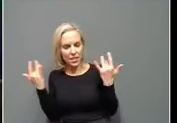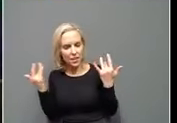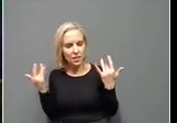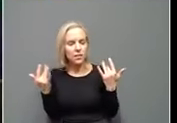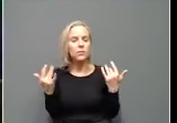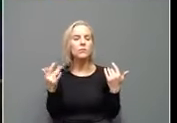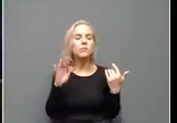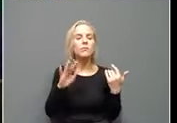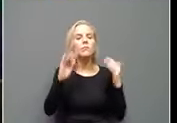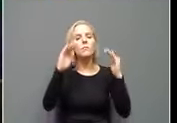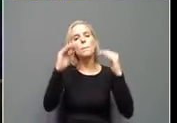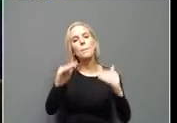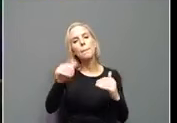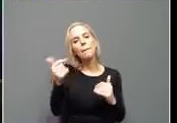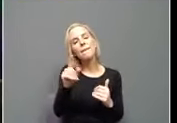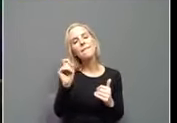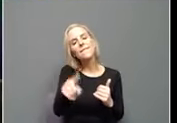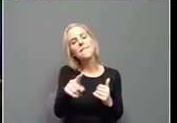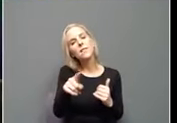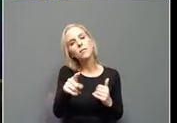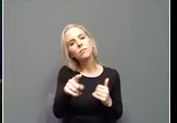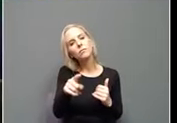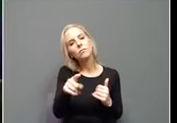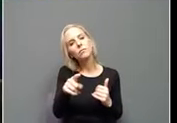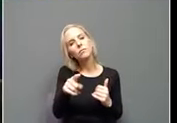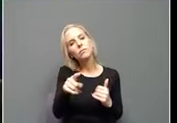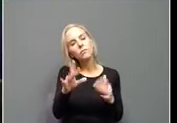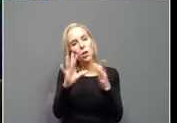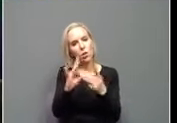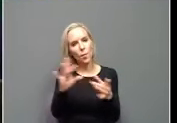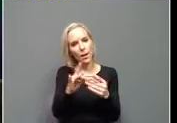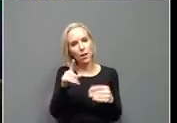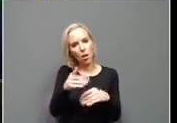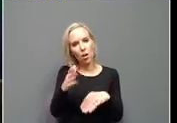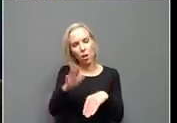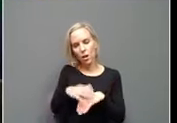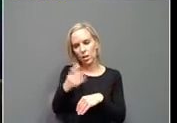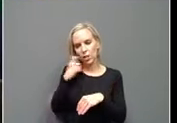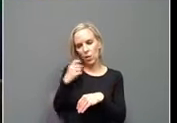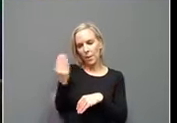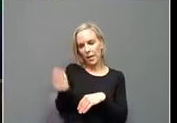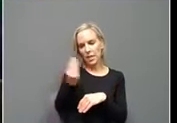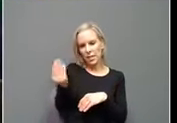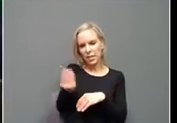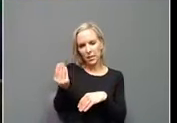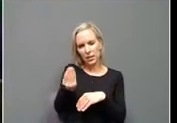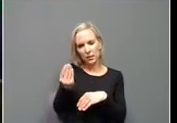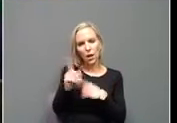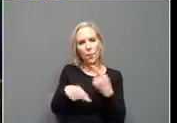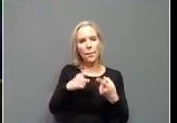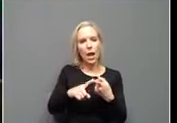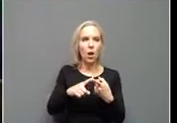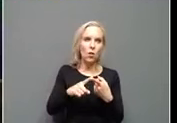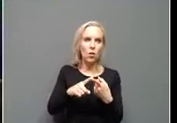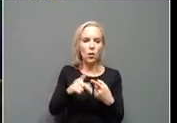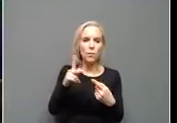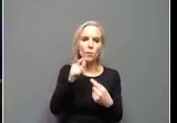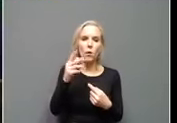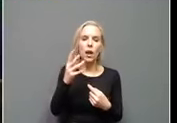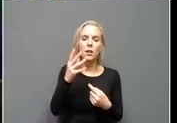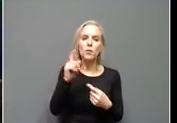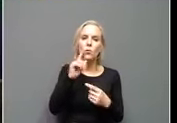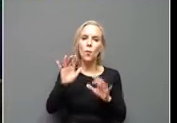and the other question, uh, comments you made on Monday, you know, talking kind of about people who were out pushing for reopening,